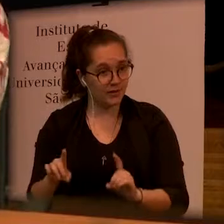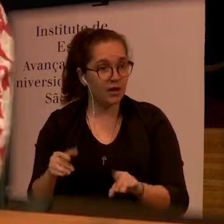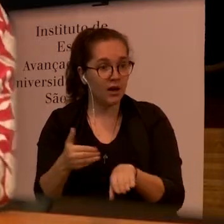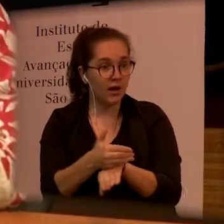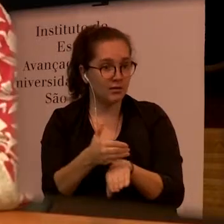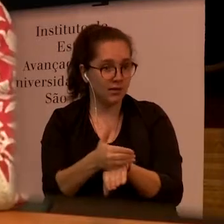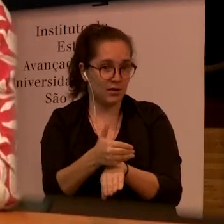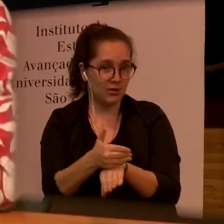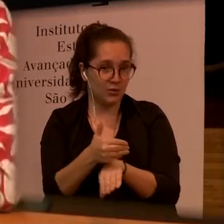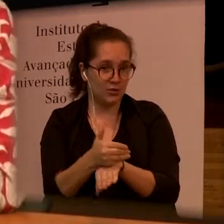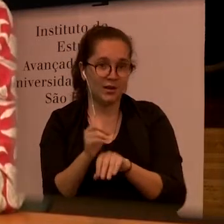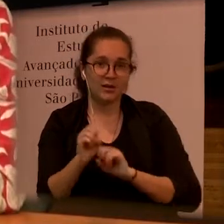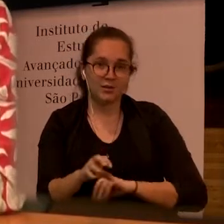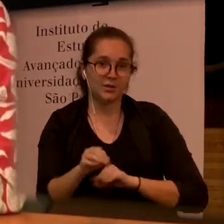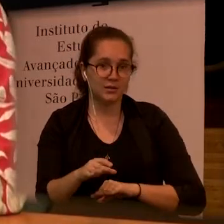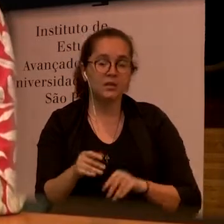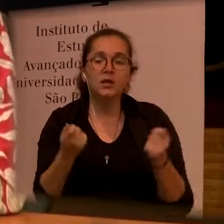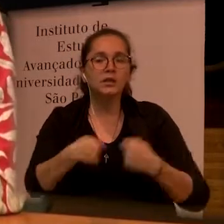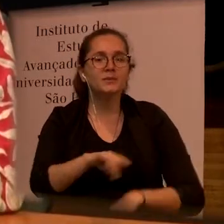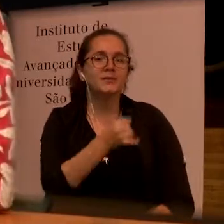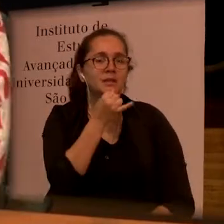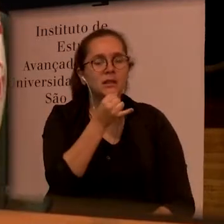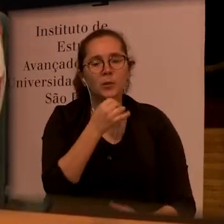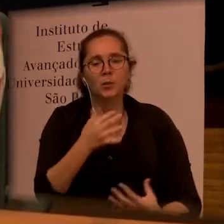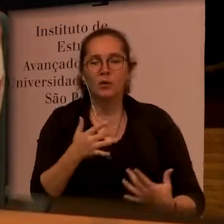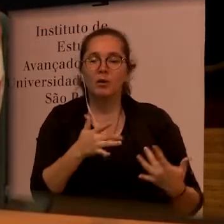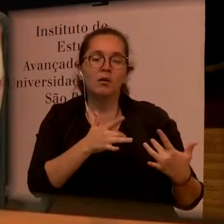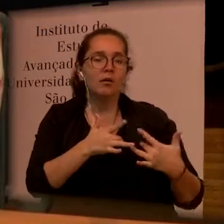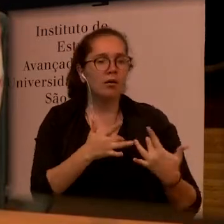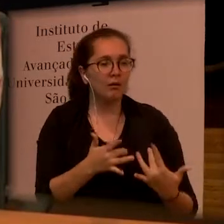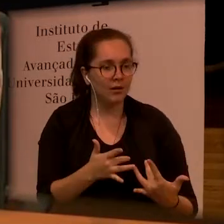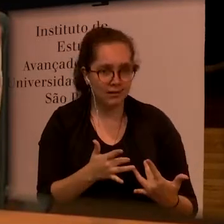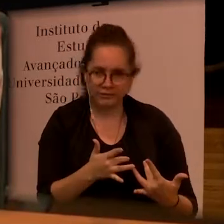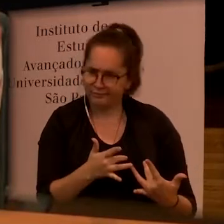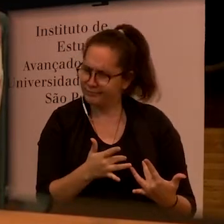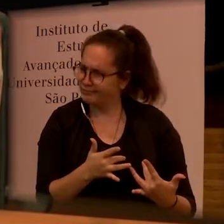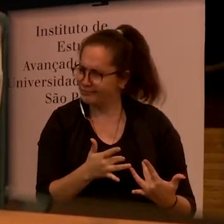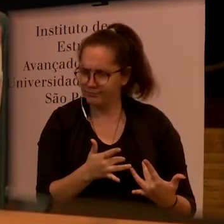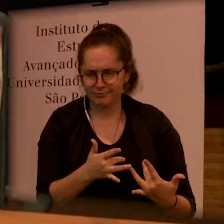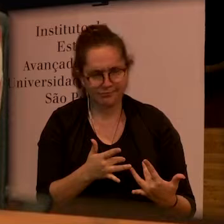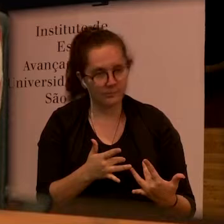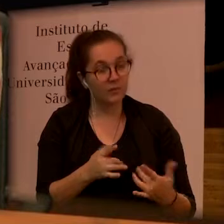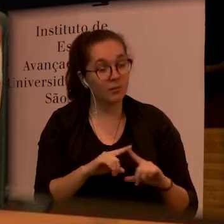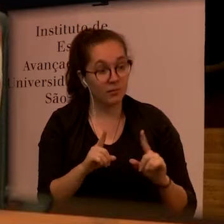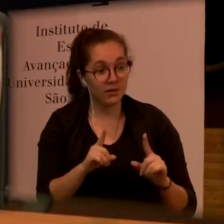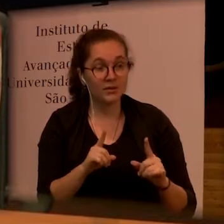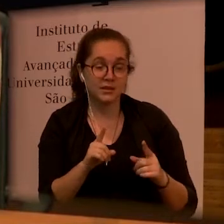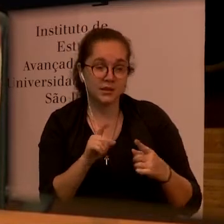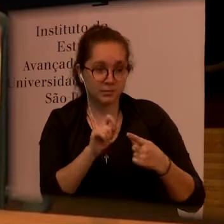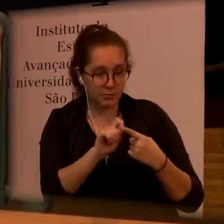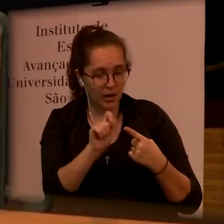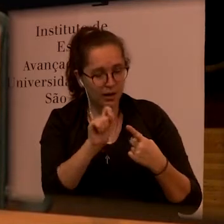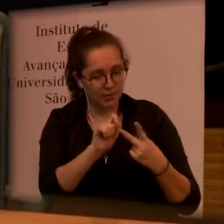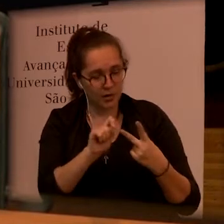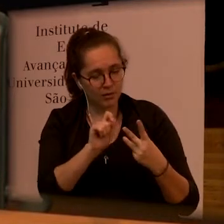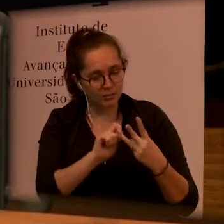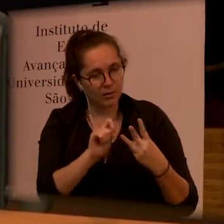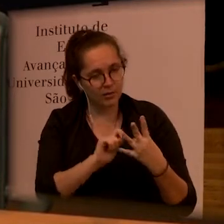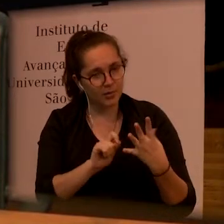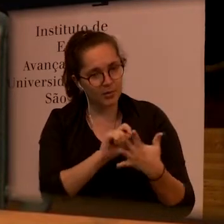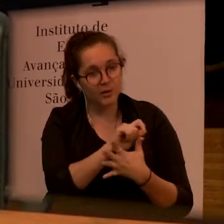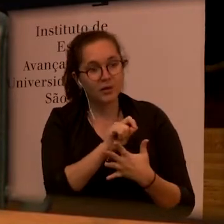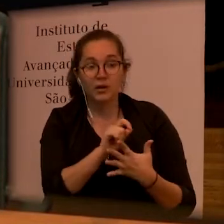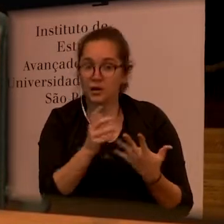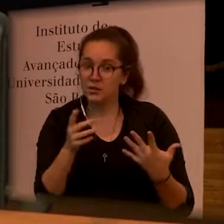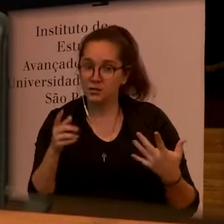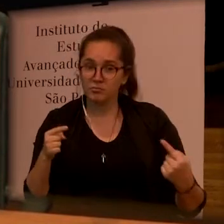to include those children but that actually many of these things are interconnected so in studies that we have done one of